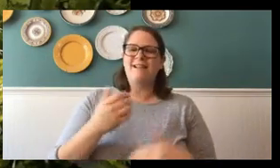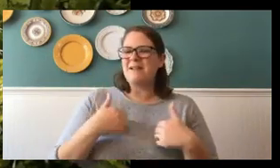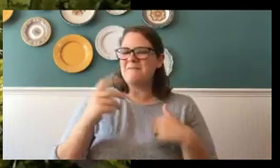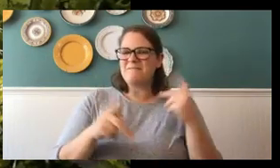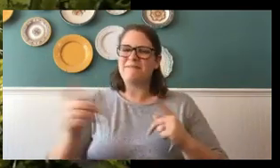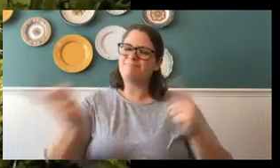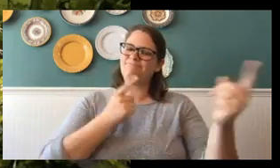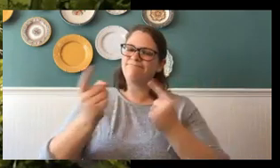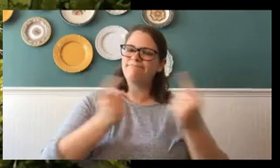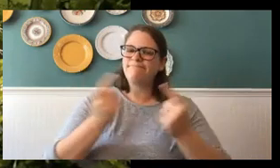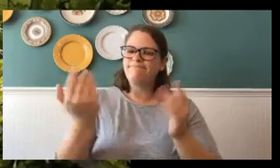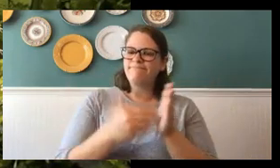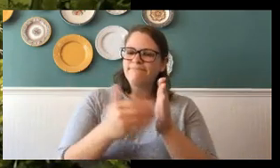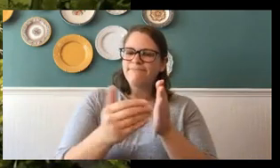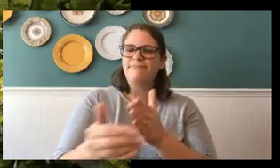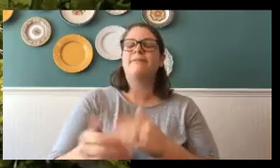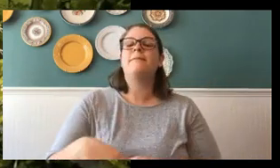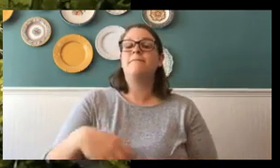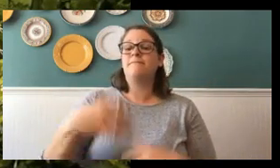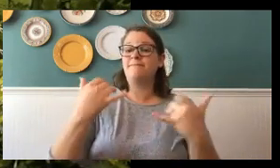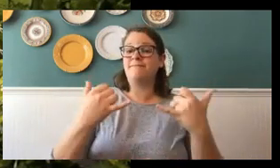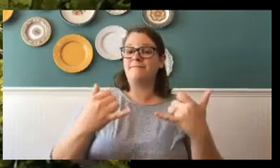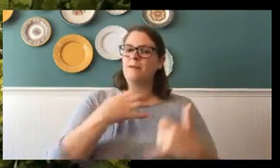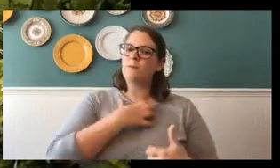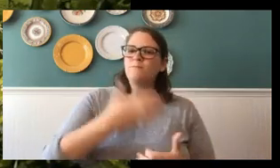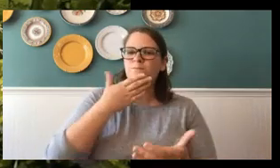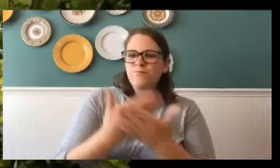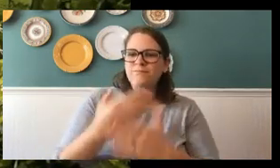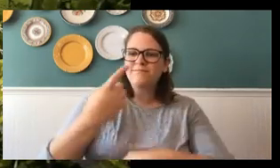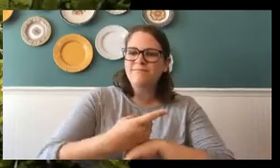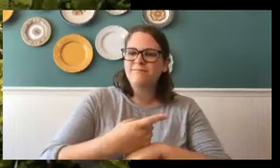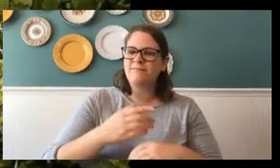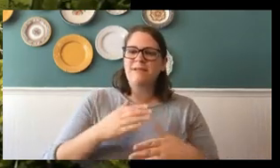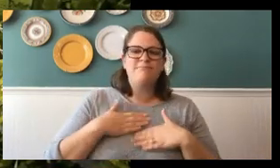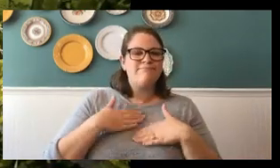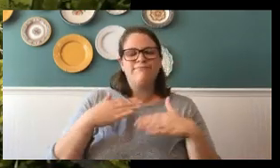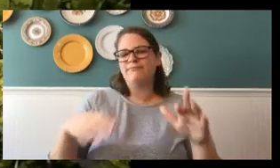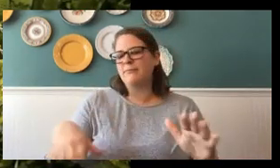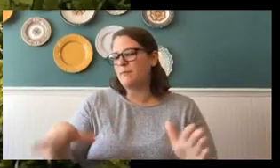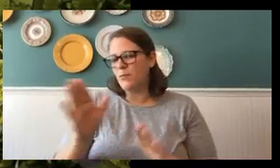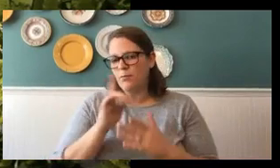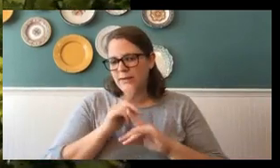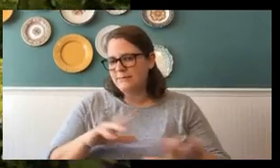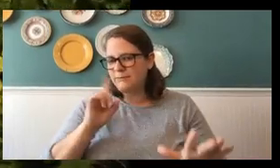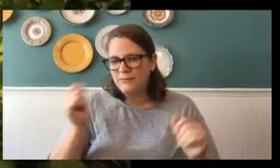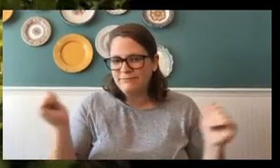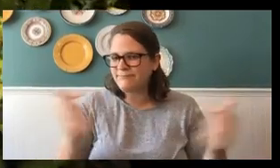that door. But for now, we wish you a very good day and we wish you many blessings to you and your family.